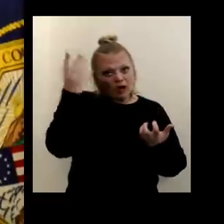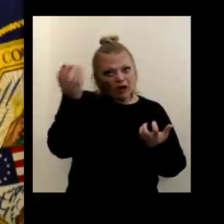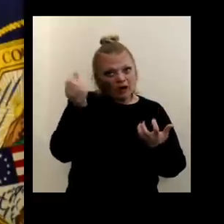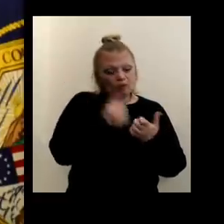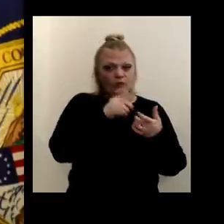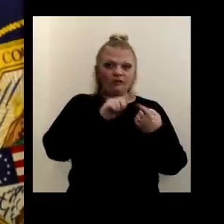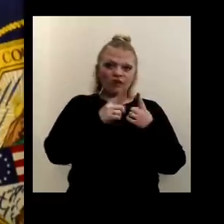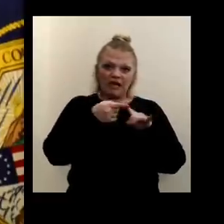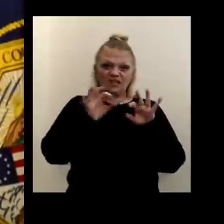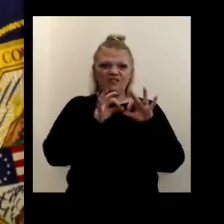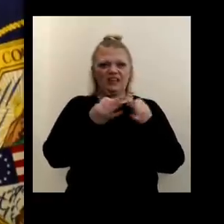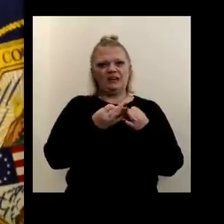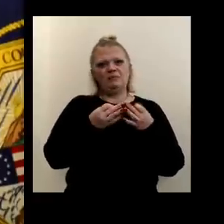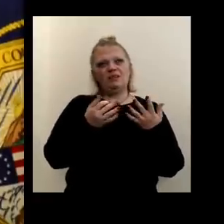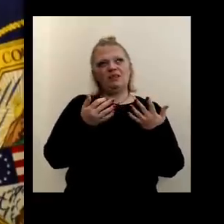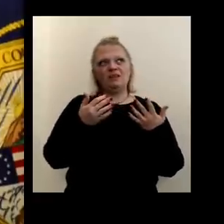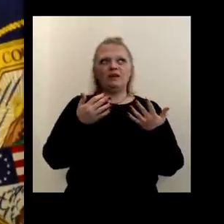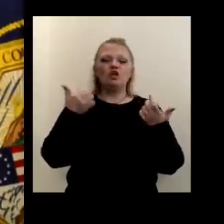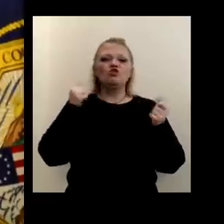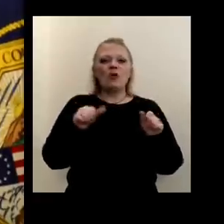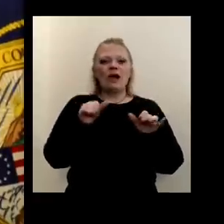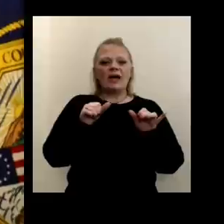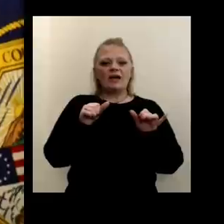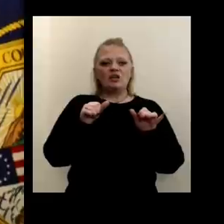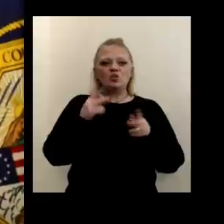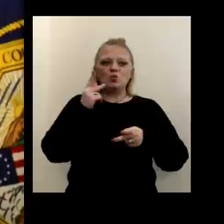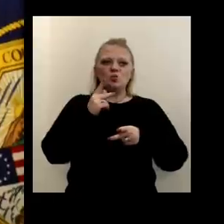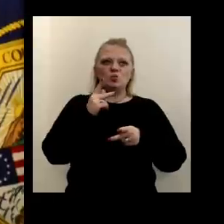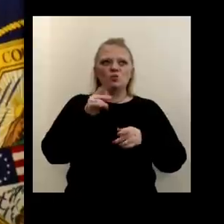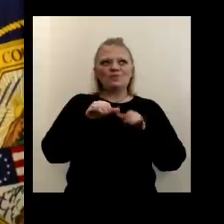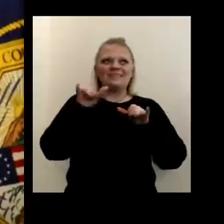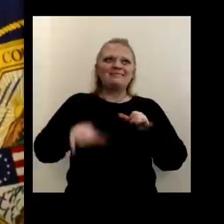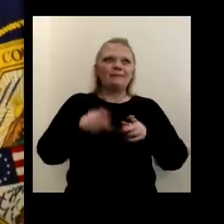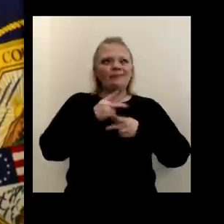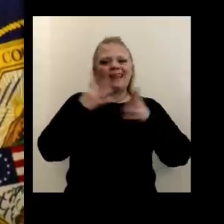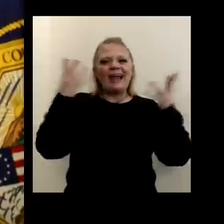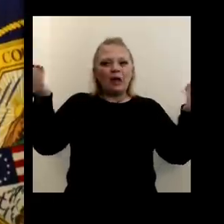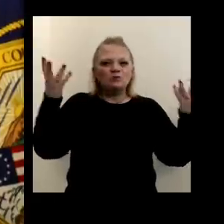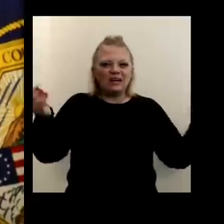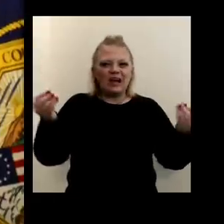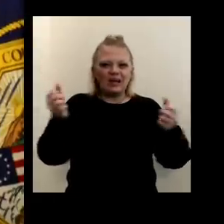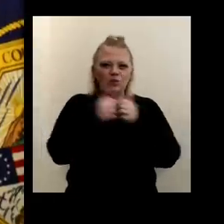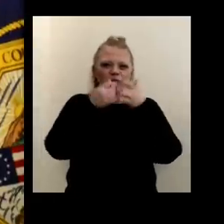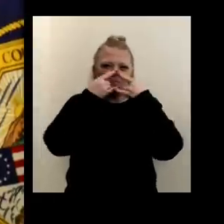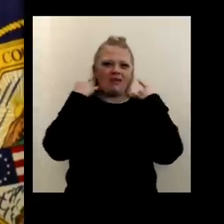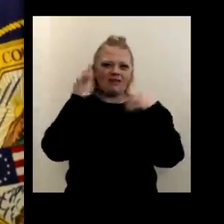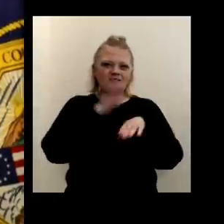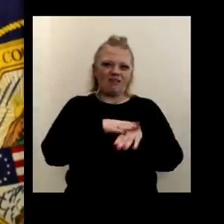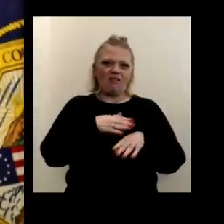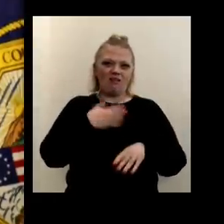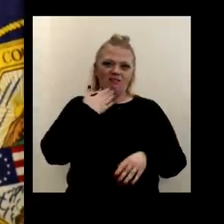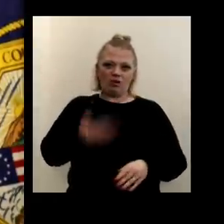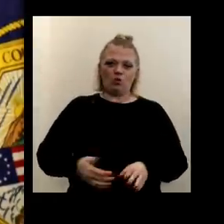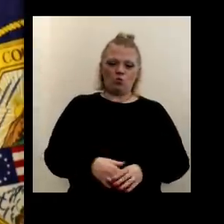friends or family, you know, try to keep it outdoors and try to keep your masks on as much as possible. Thanks.